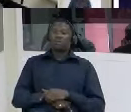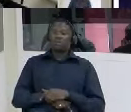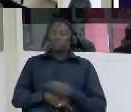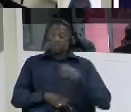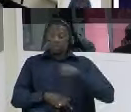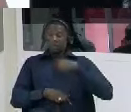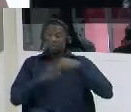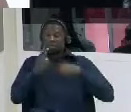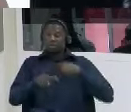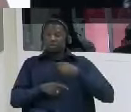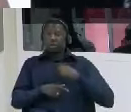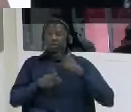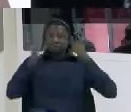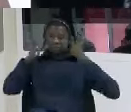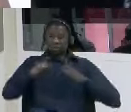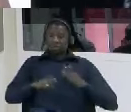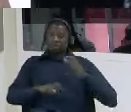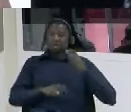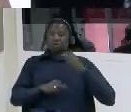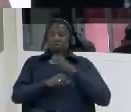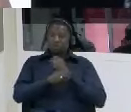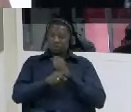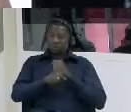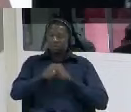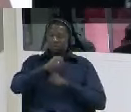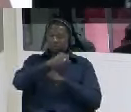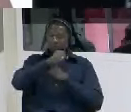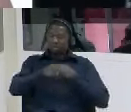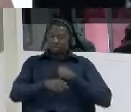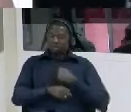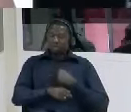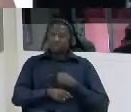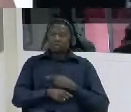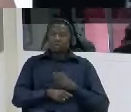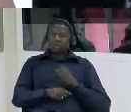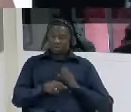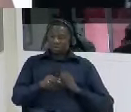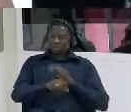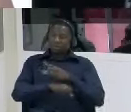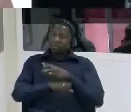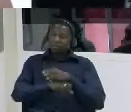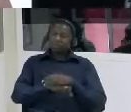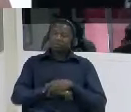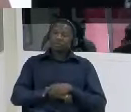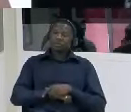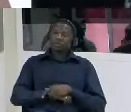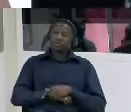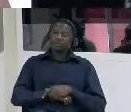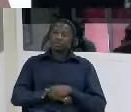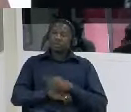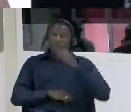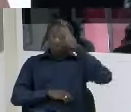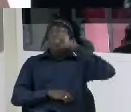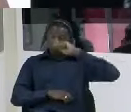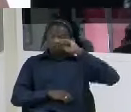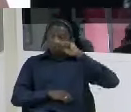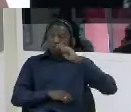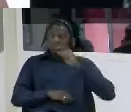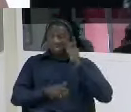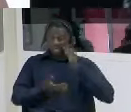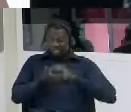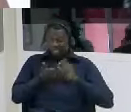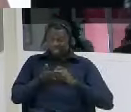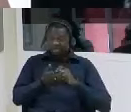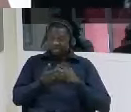apply for a police uh handwriting signature expert